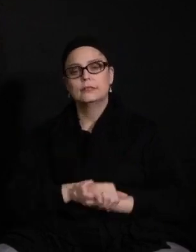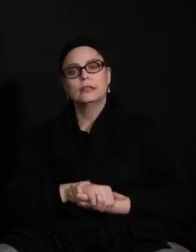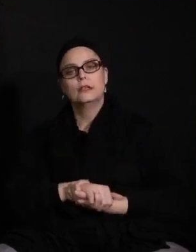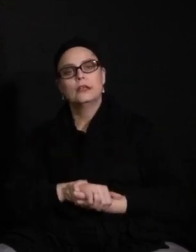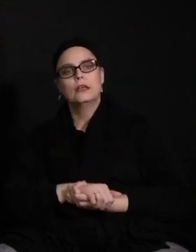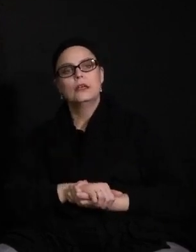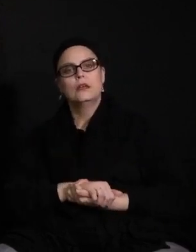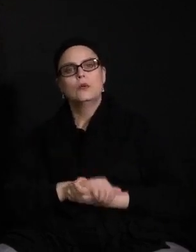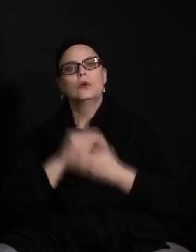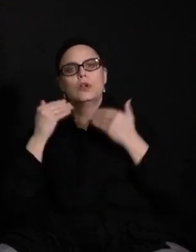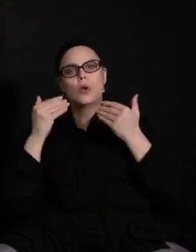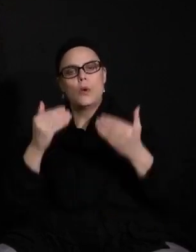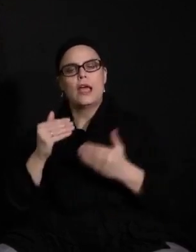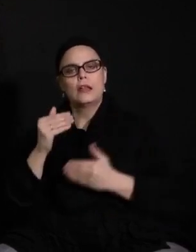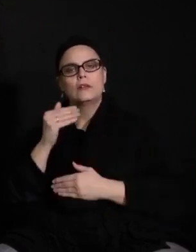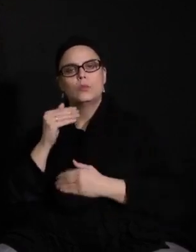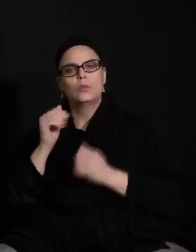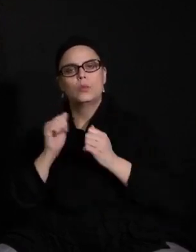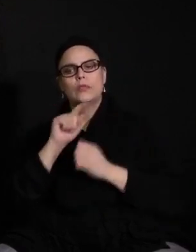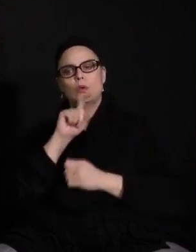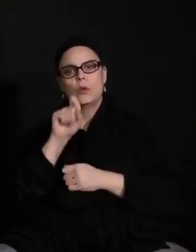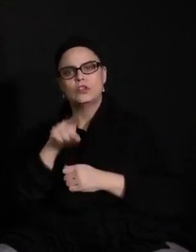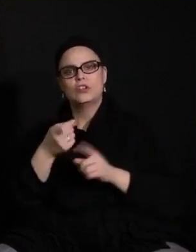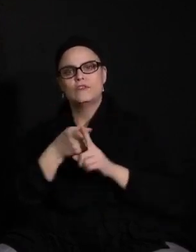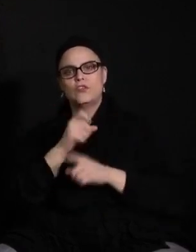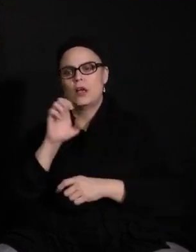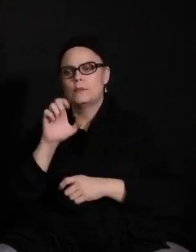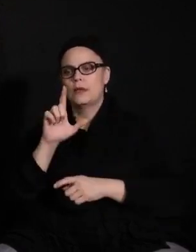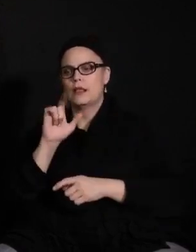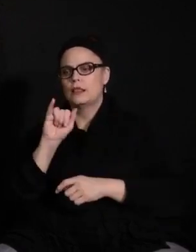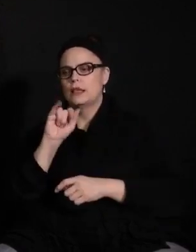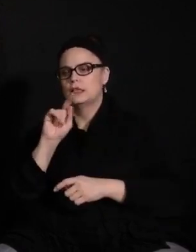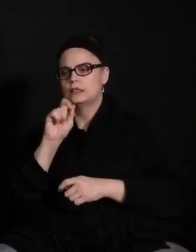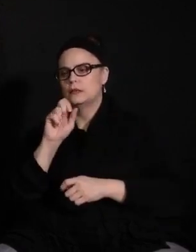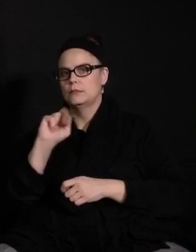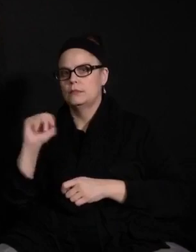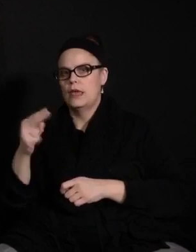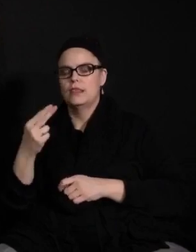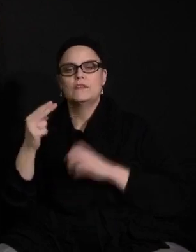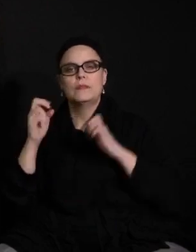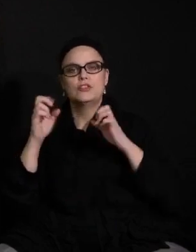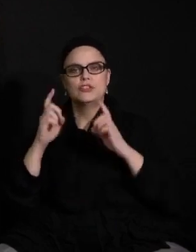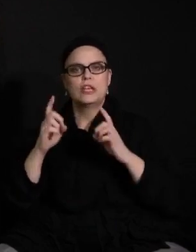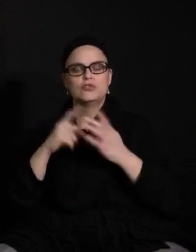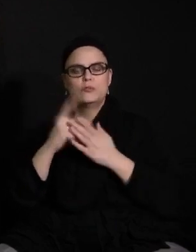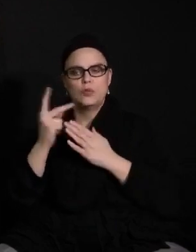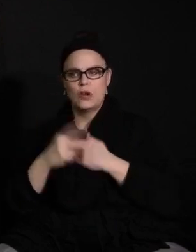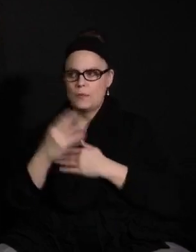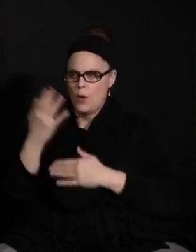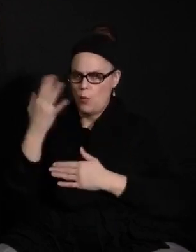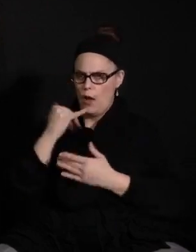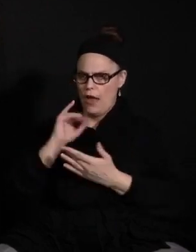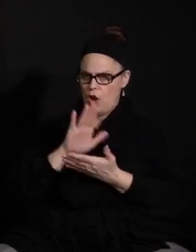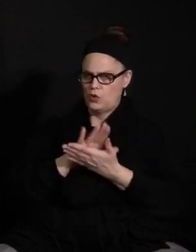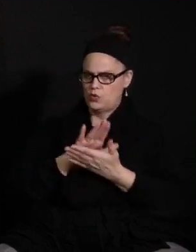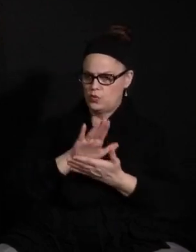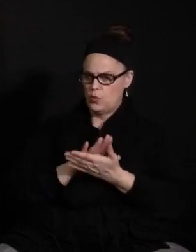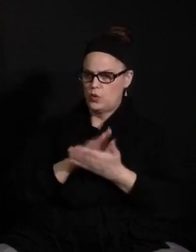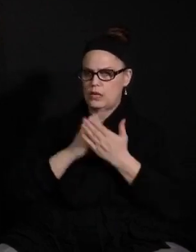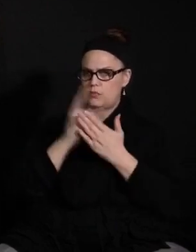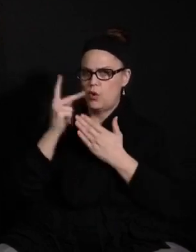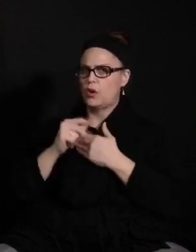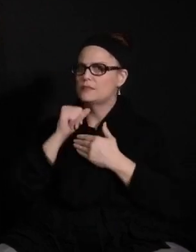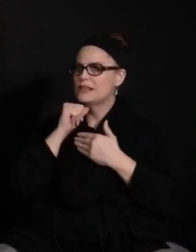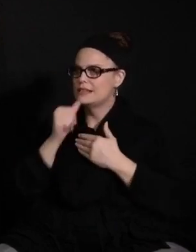OK, I'm going to move into a question from Elizabeth Sonbi in our Indian Education Program. Why are schools and programs not allowed to purchase